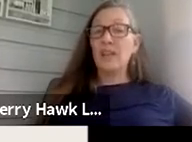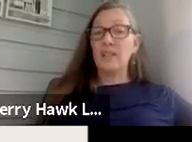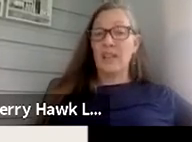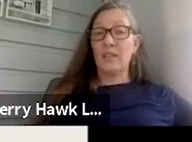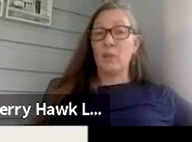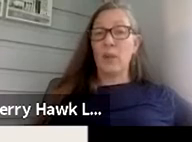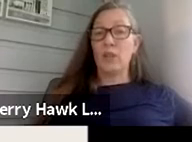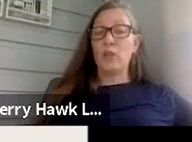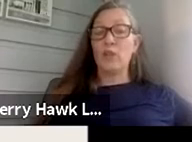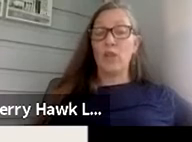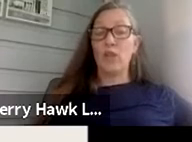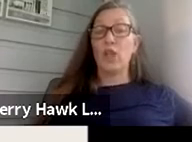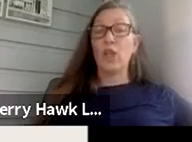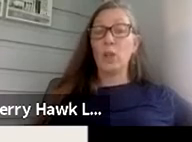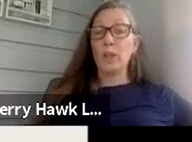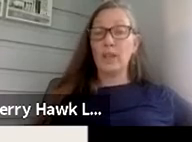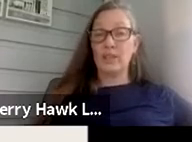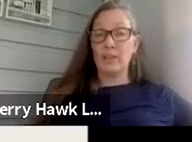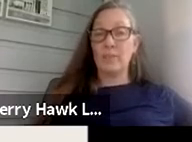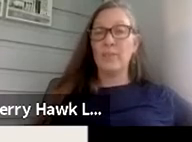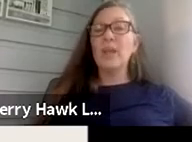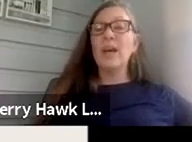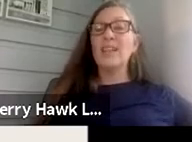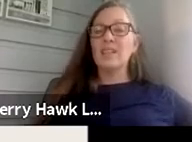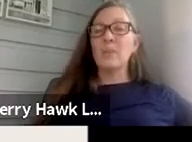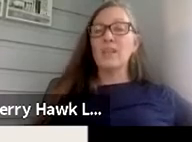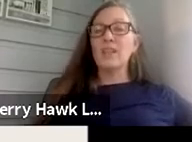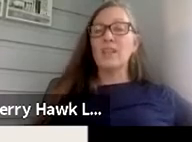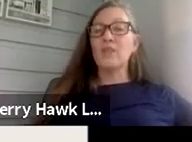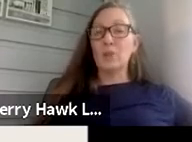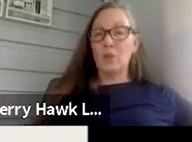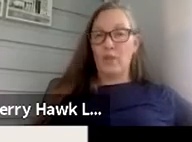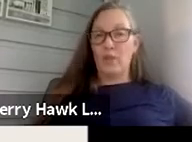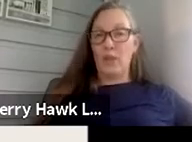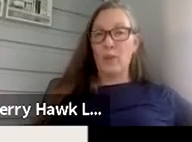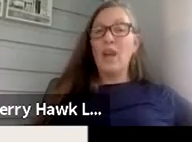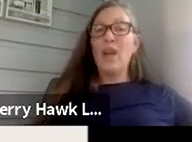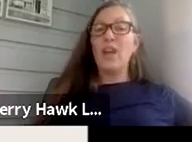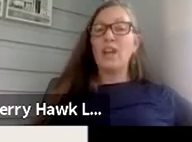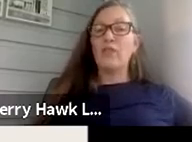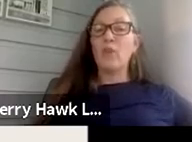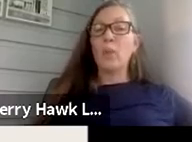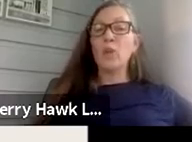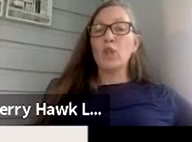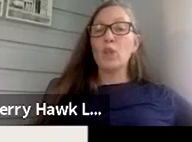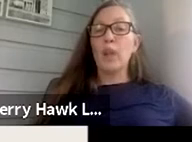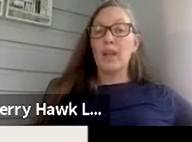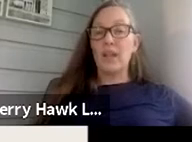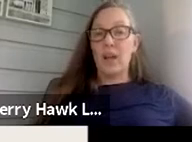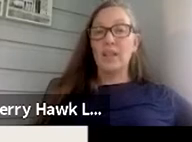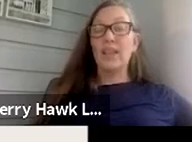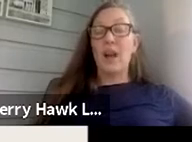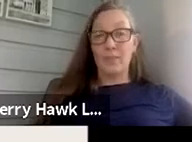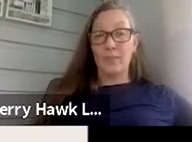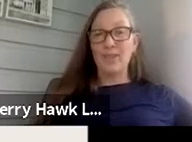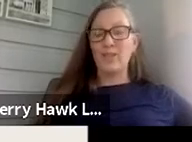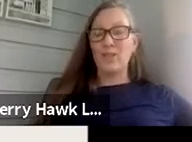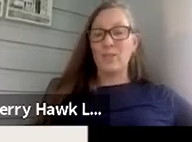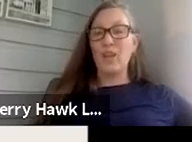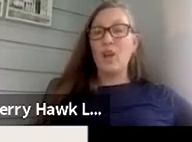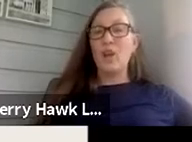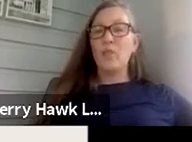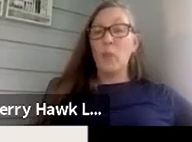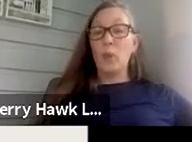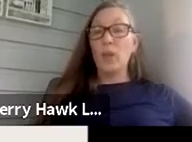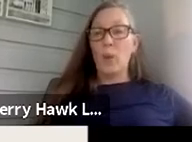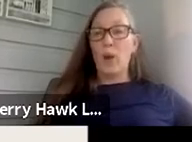founding executive director of Crushing Colonialism, a disability futures fellow, and a former new economies, excuse